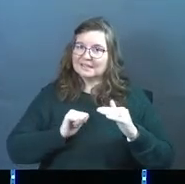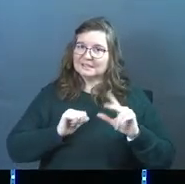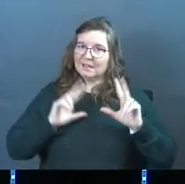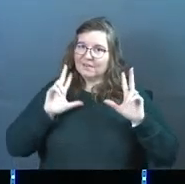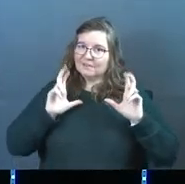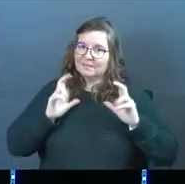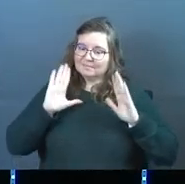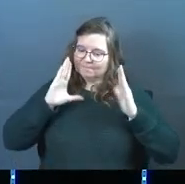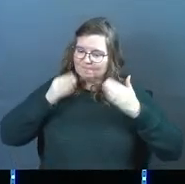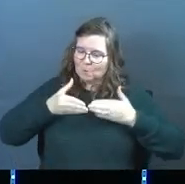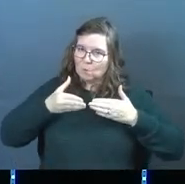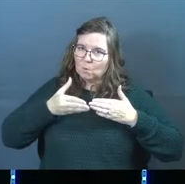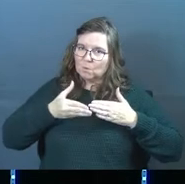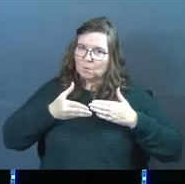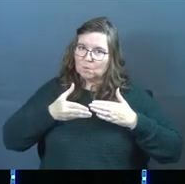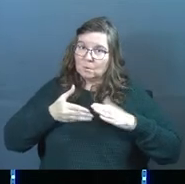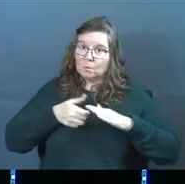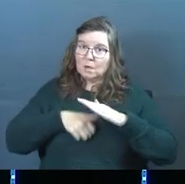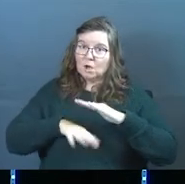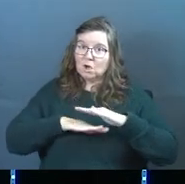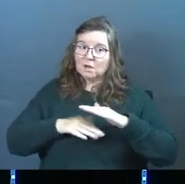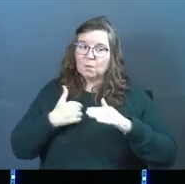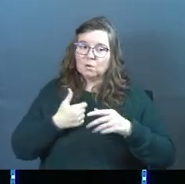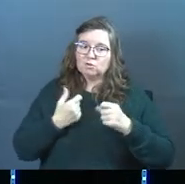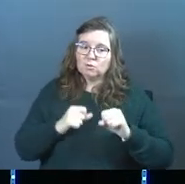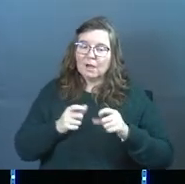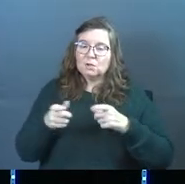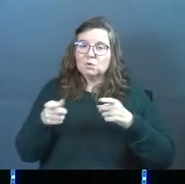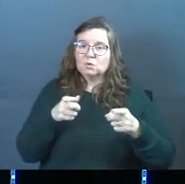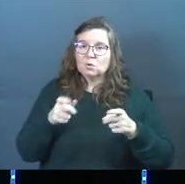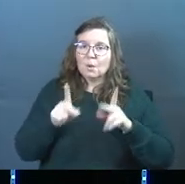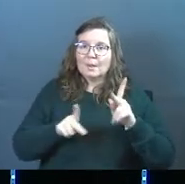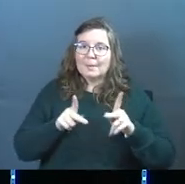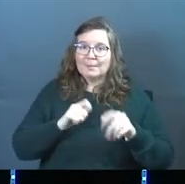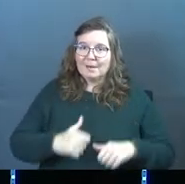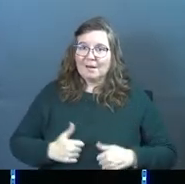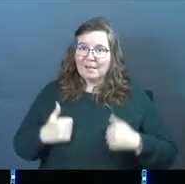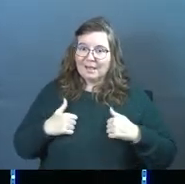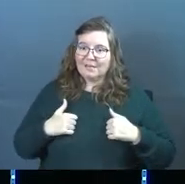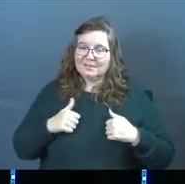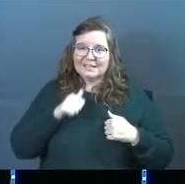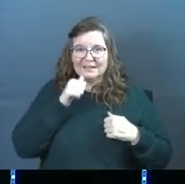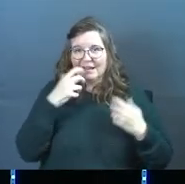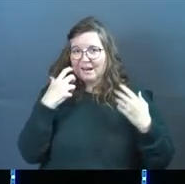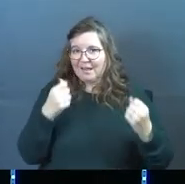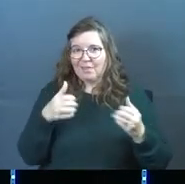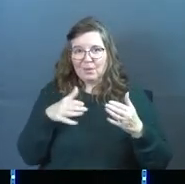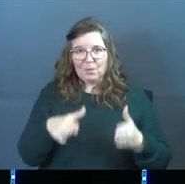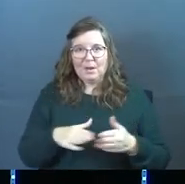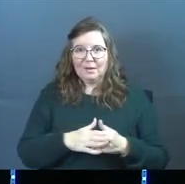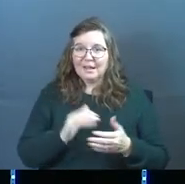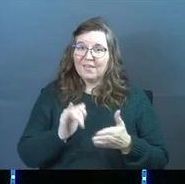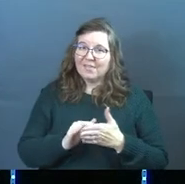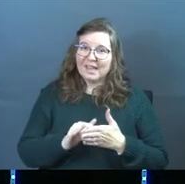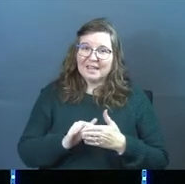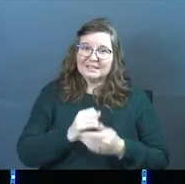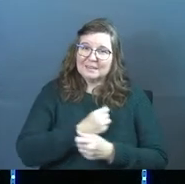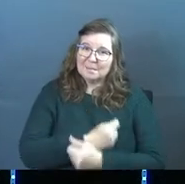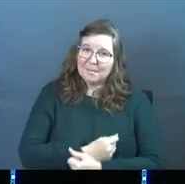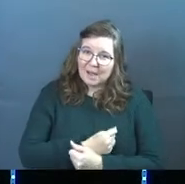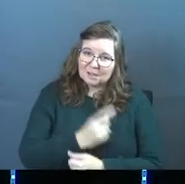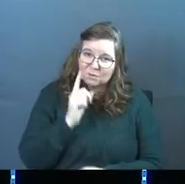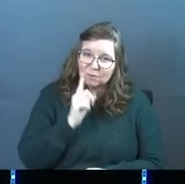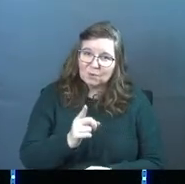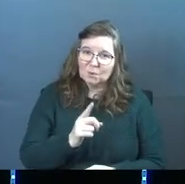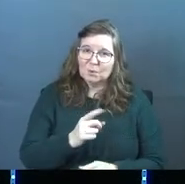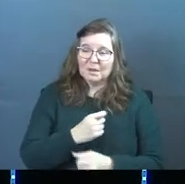-centeredness. What's underneath it is we're trying to control the people in our lives in an unhealthy way. And that's bondage for